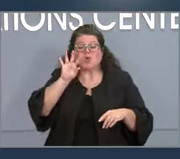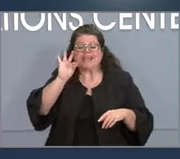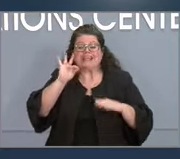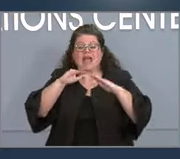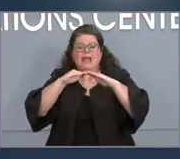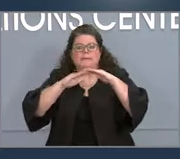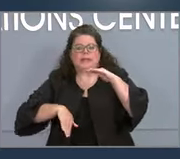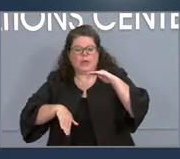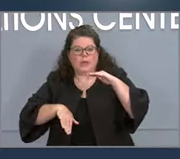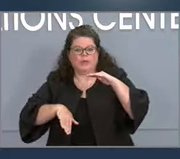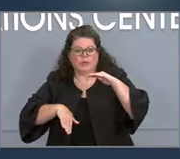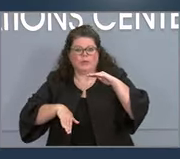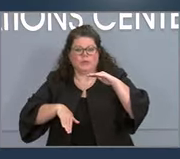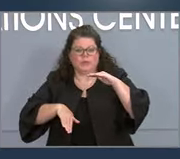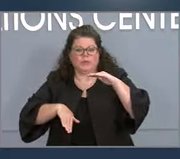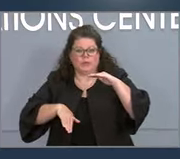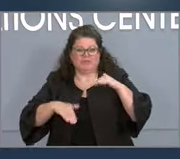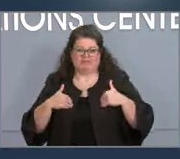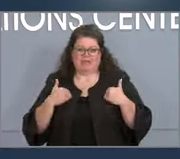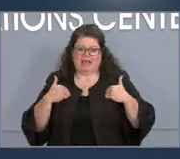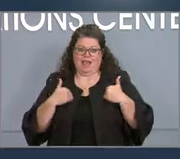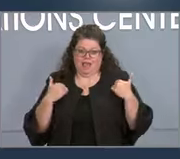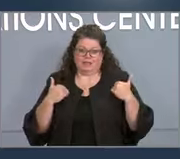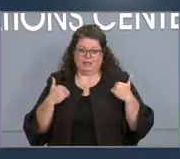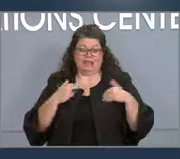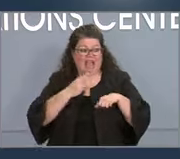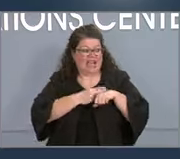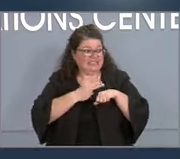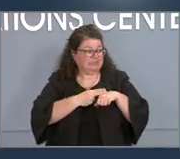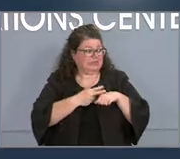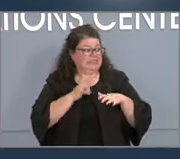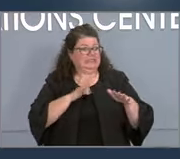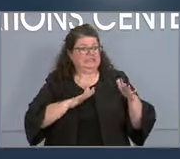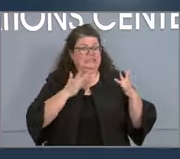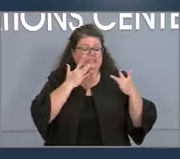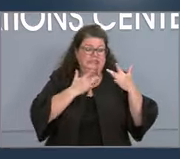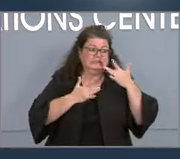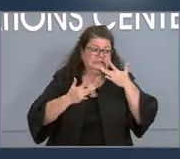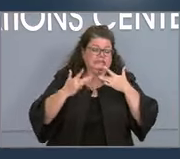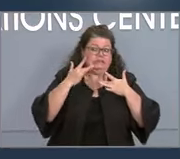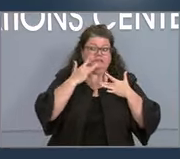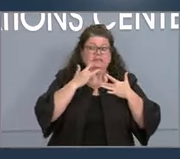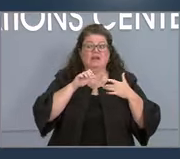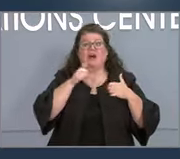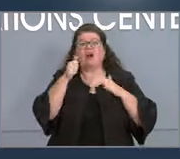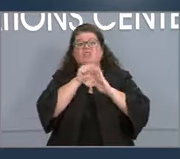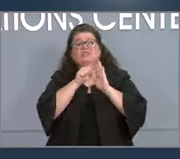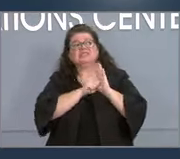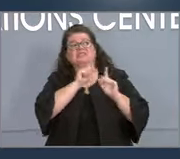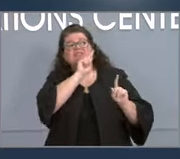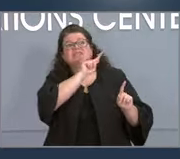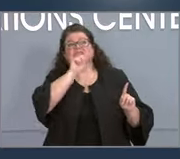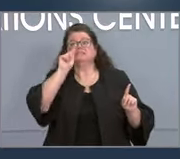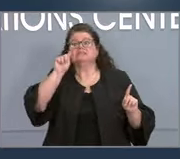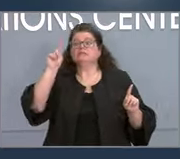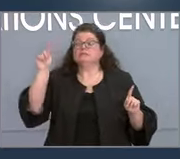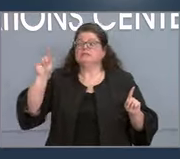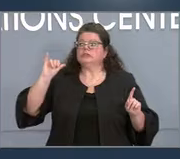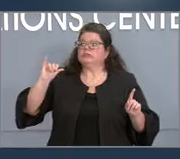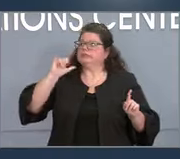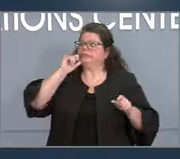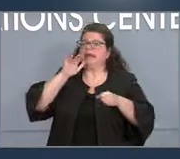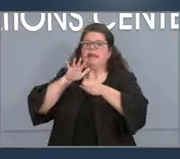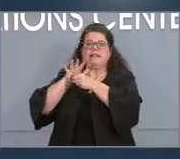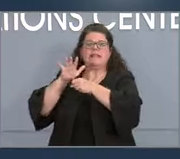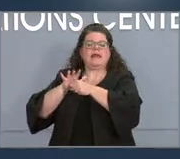Our hospitals are strained and in other states, we've seen that care is not readily available for people